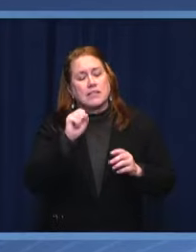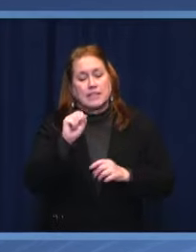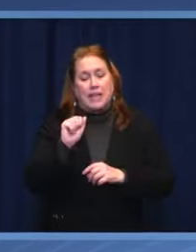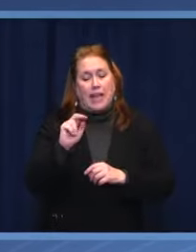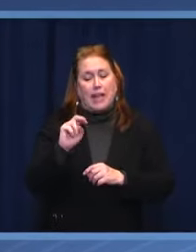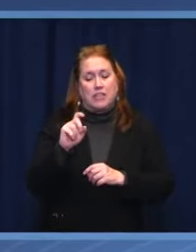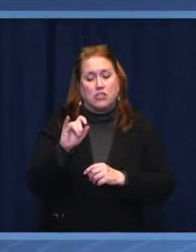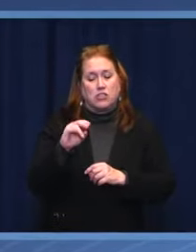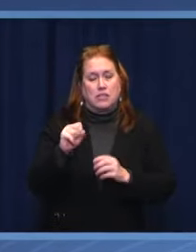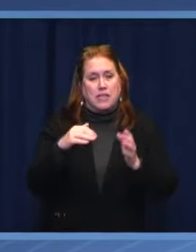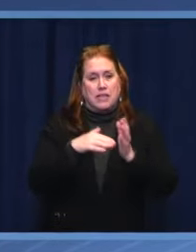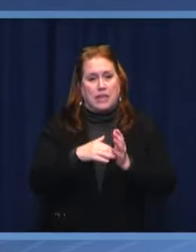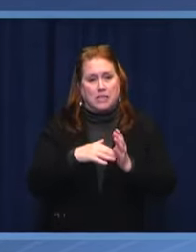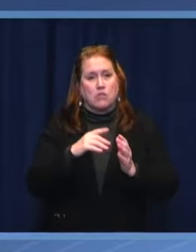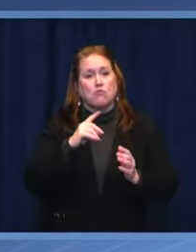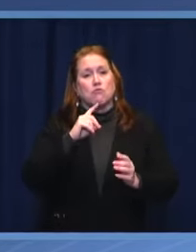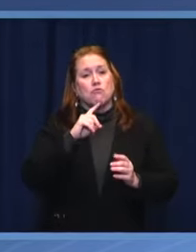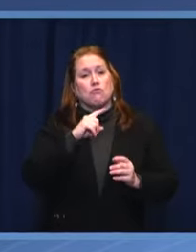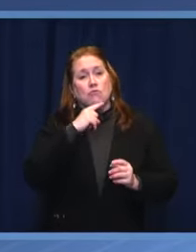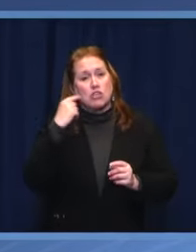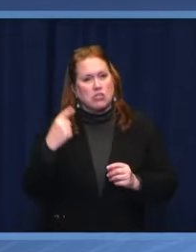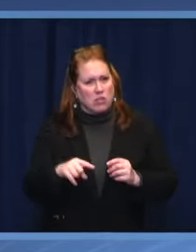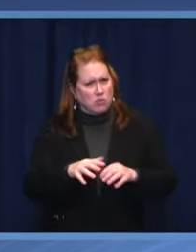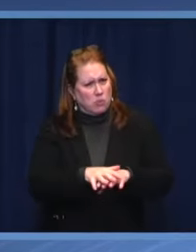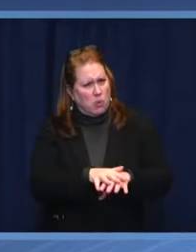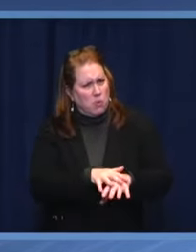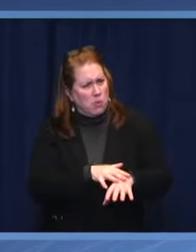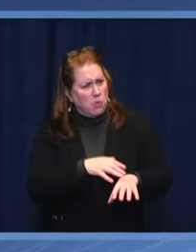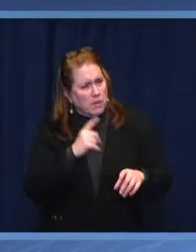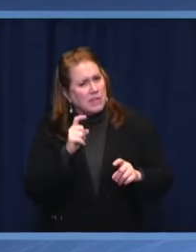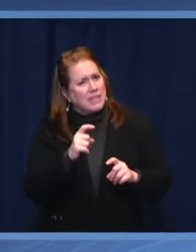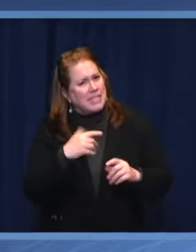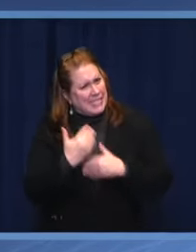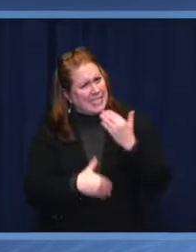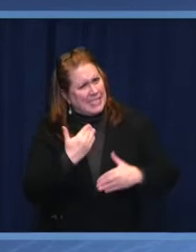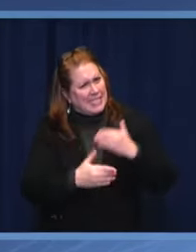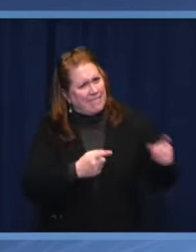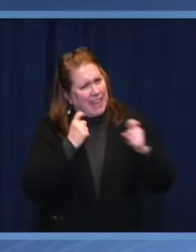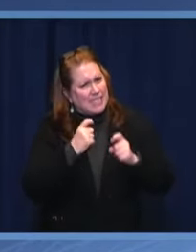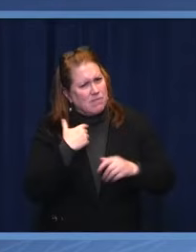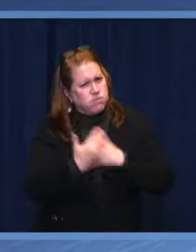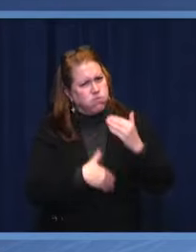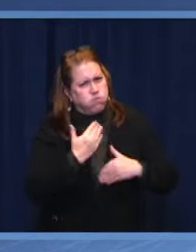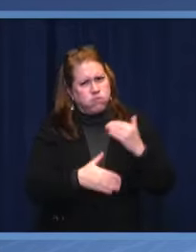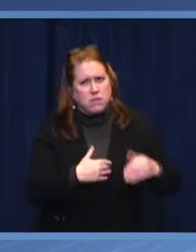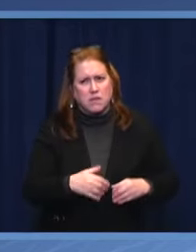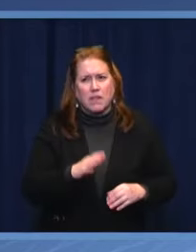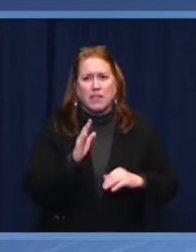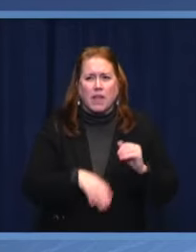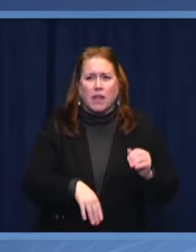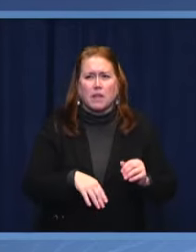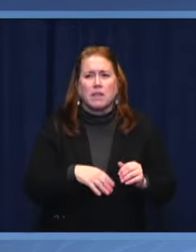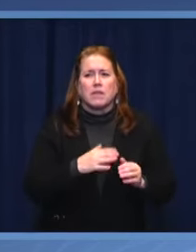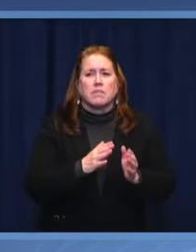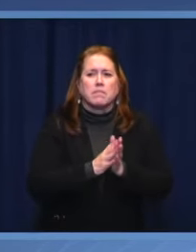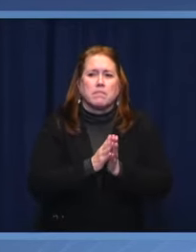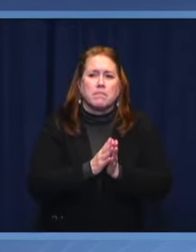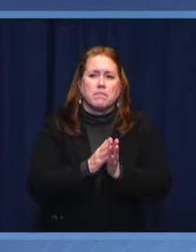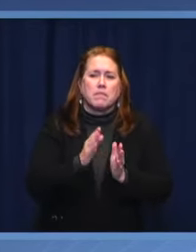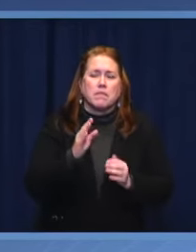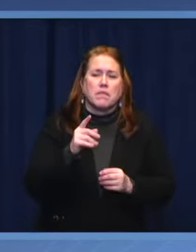pressure on Russia's elite is weaker than its motive to accept the